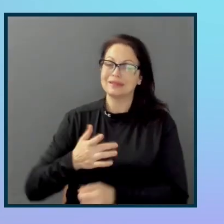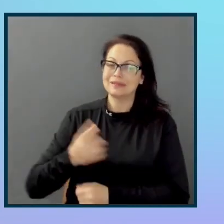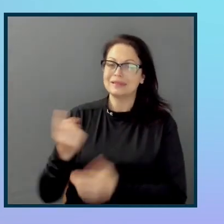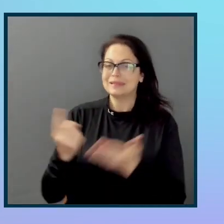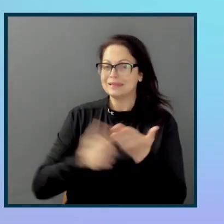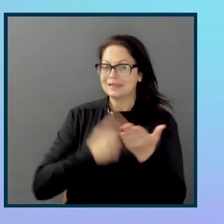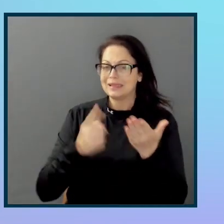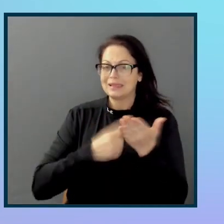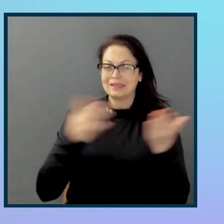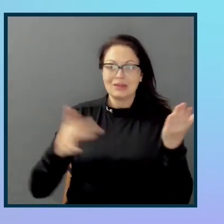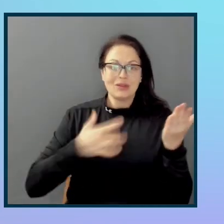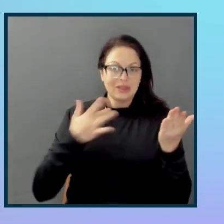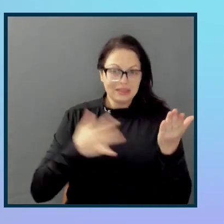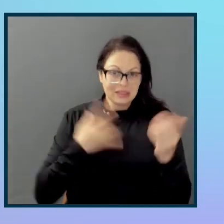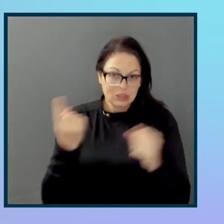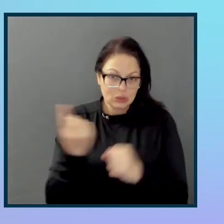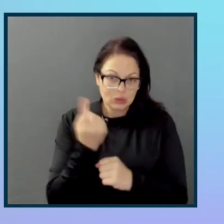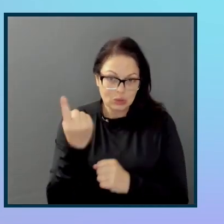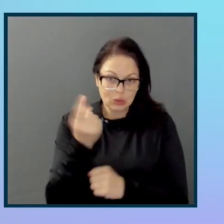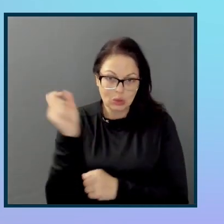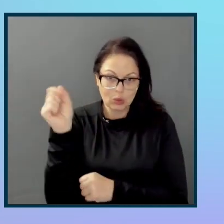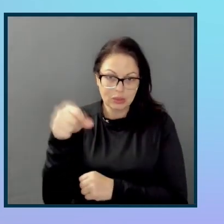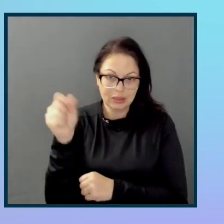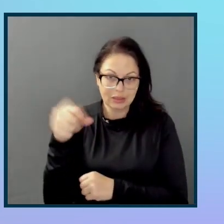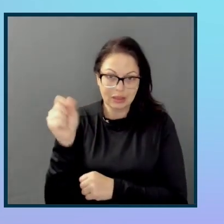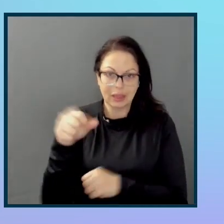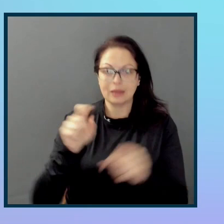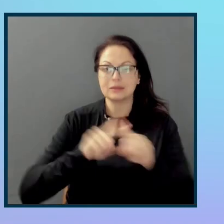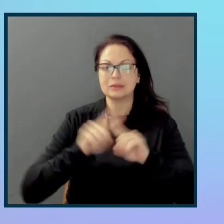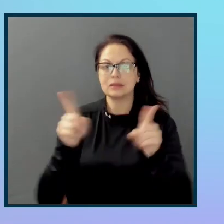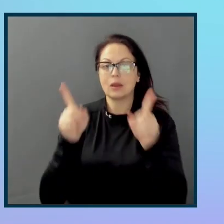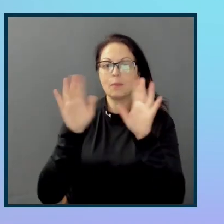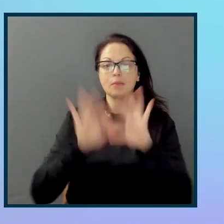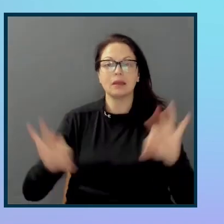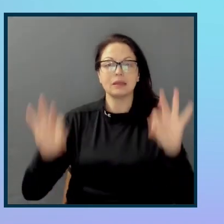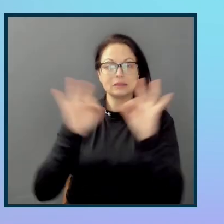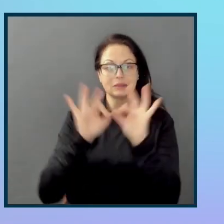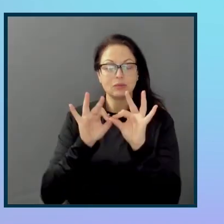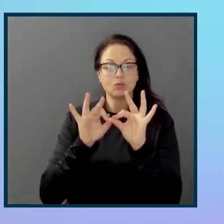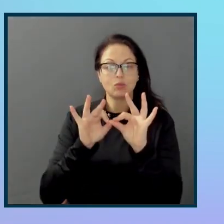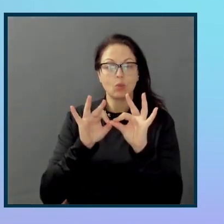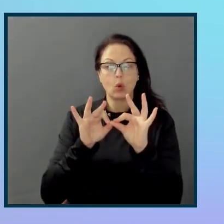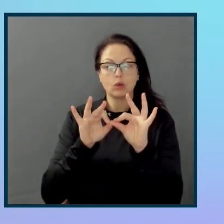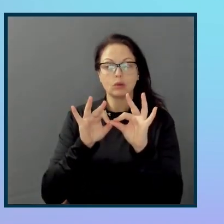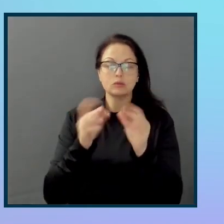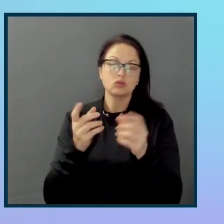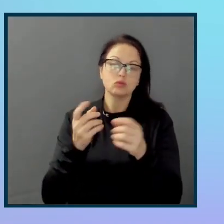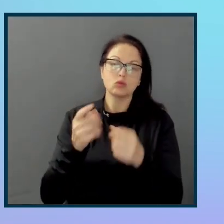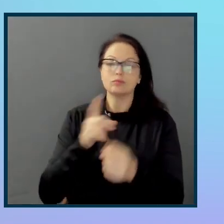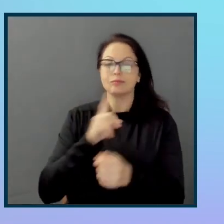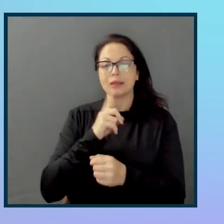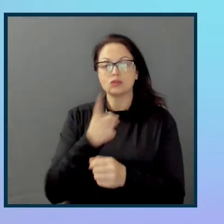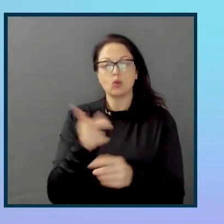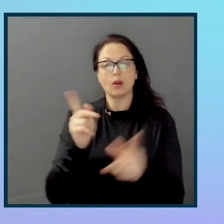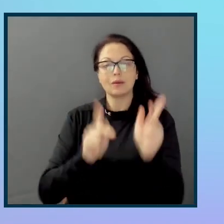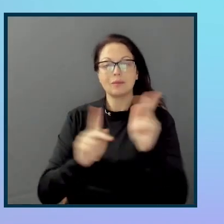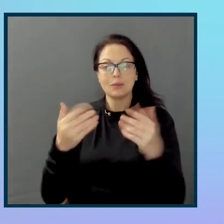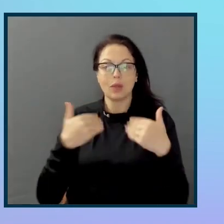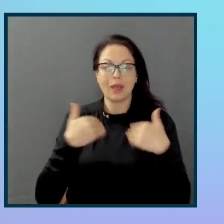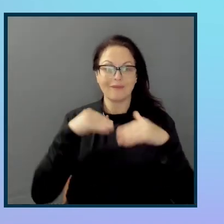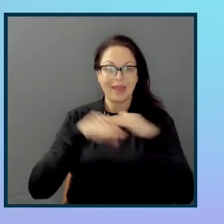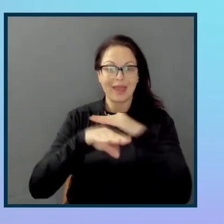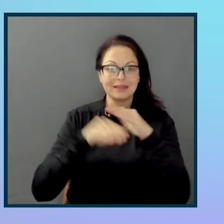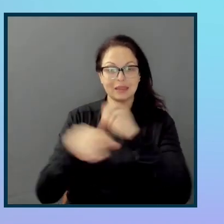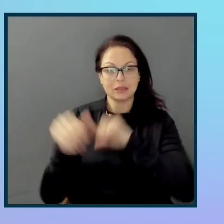making sure that you put that time in to making sure that people have access to each other in a more formal setting. So they're not